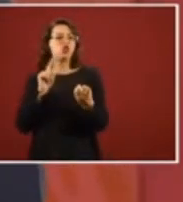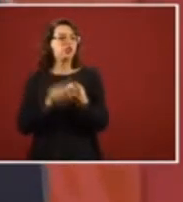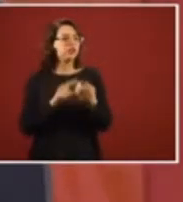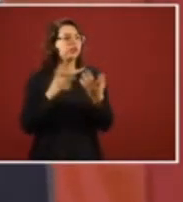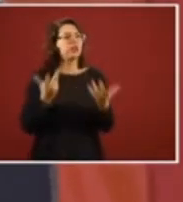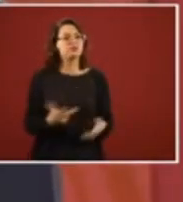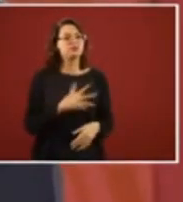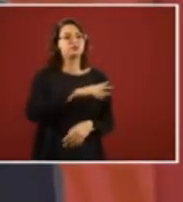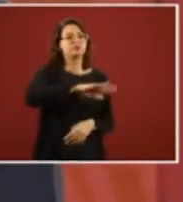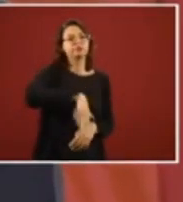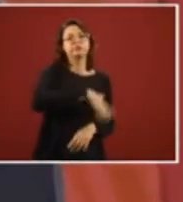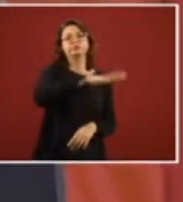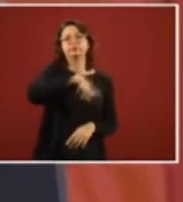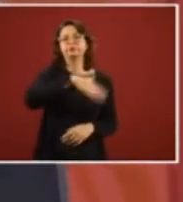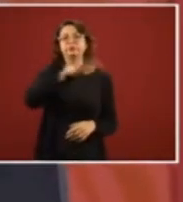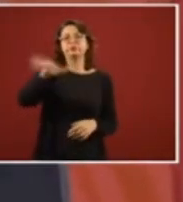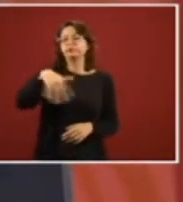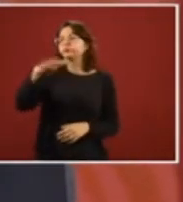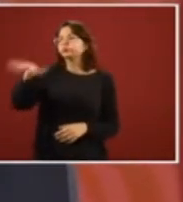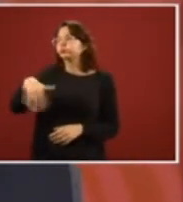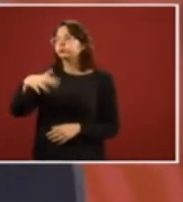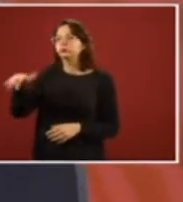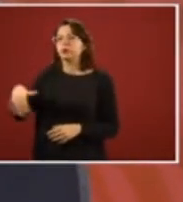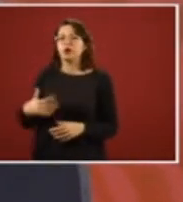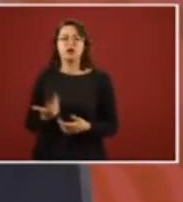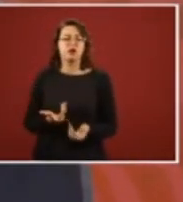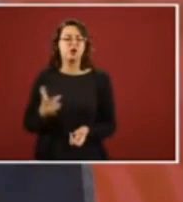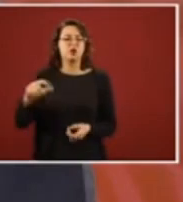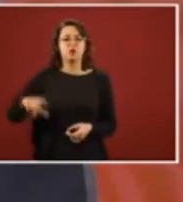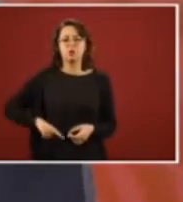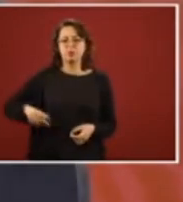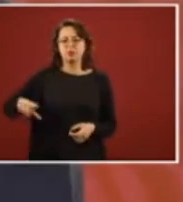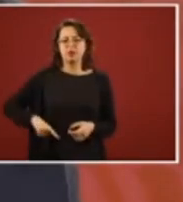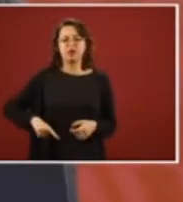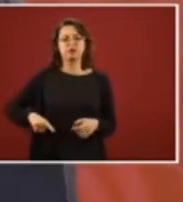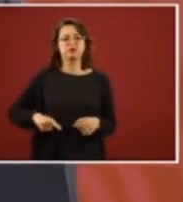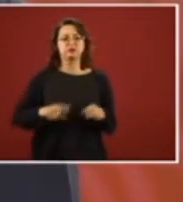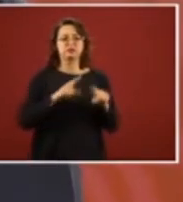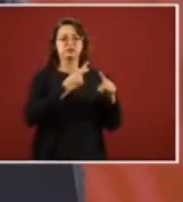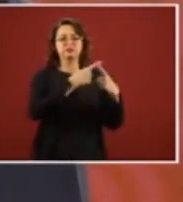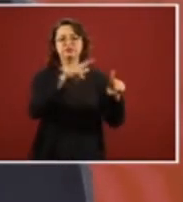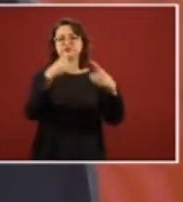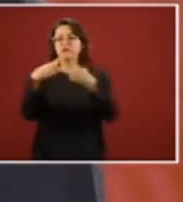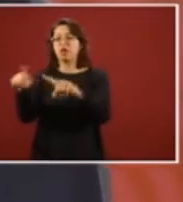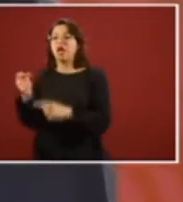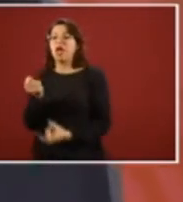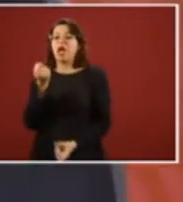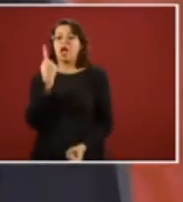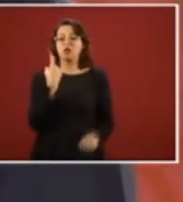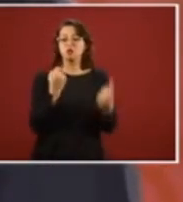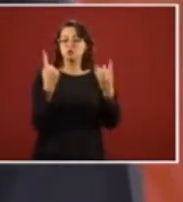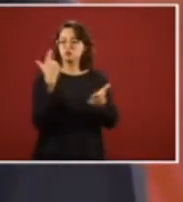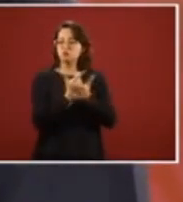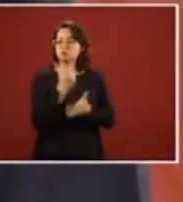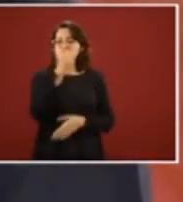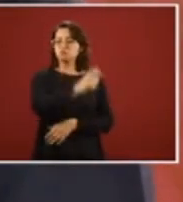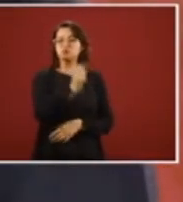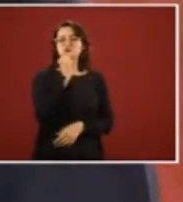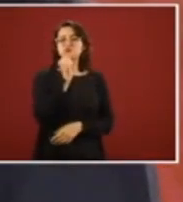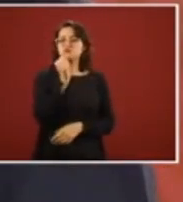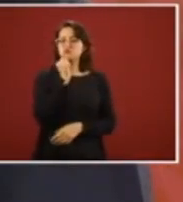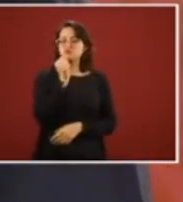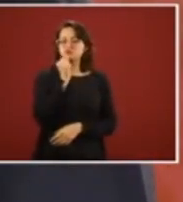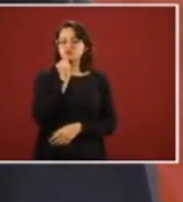Because these airplanes are in different areas of government with credit or on credit